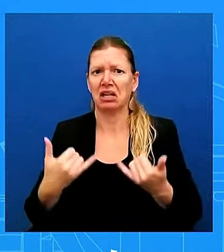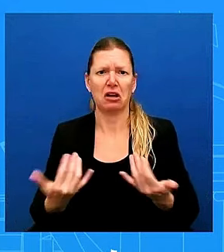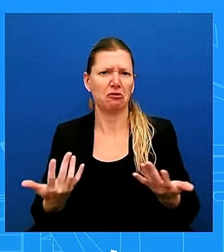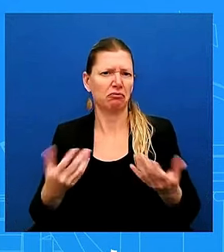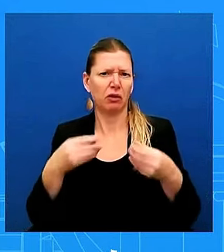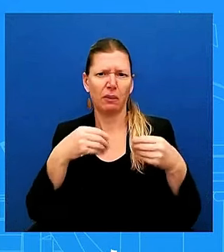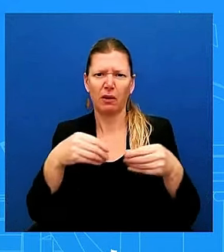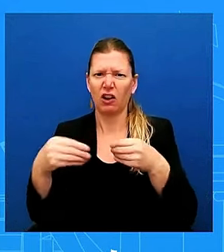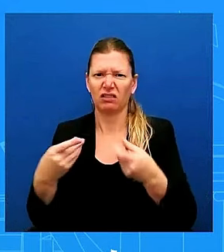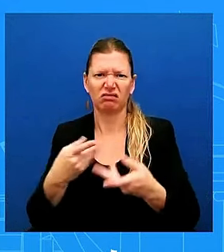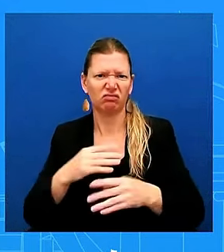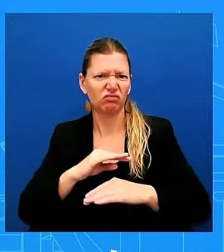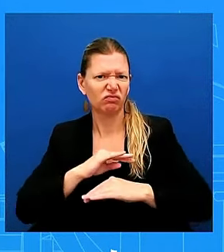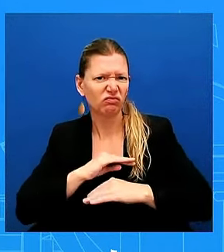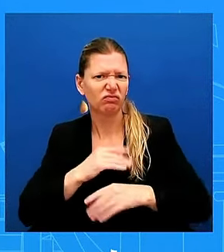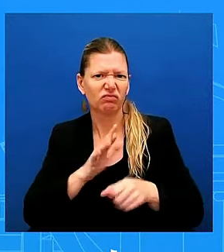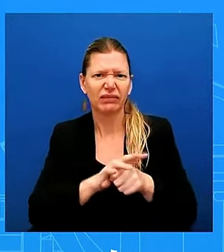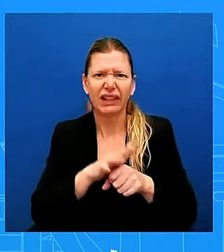I can go to Garen too.